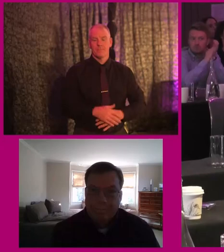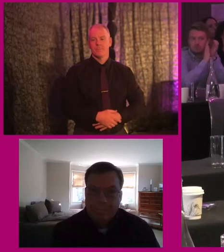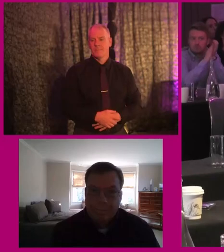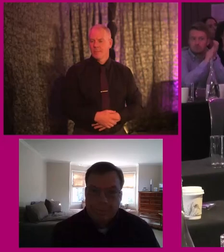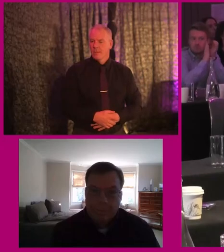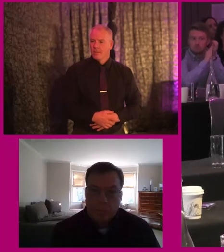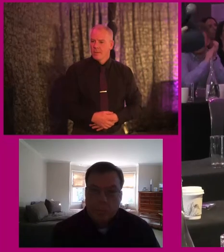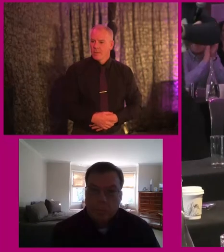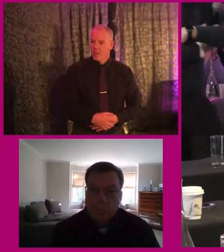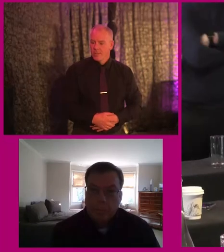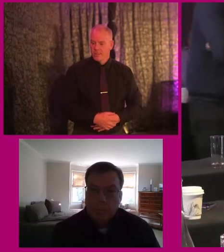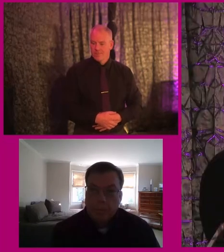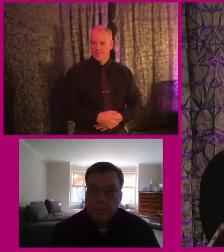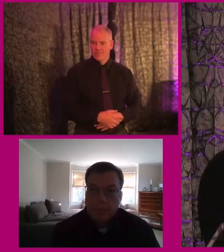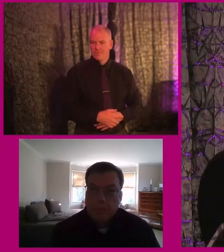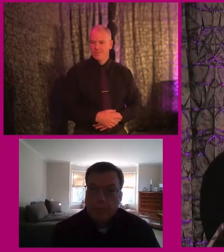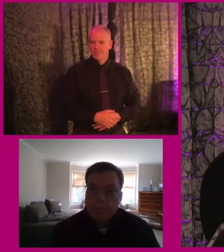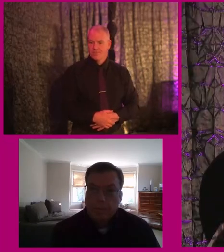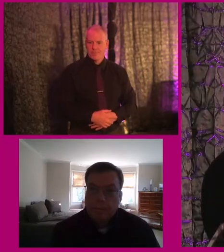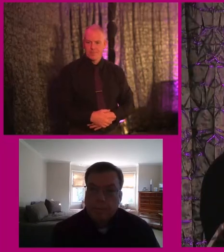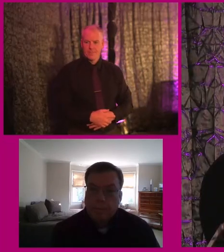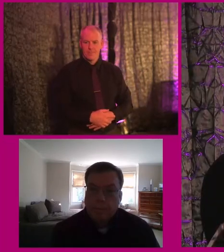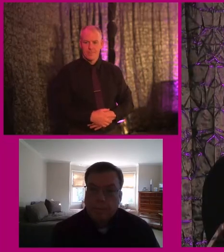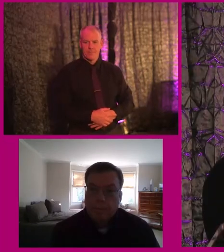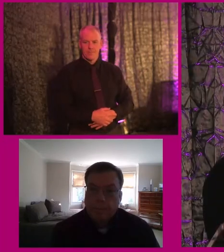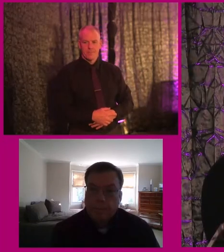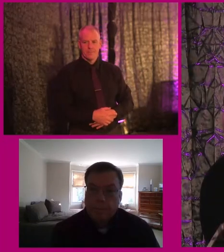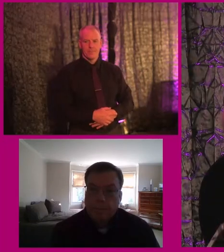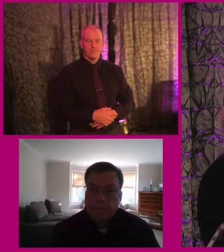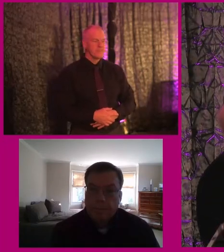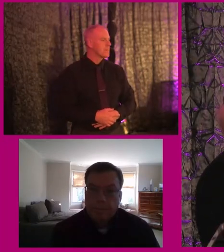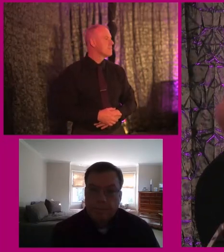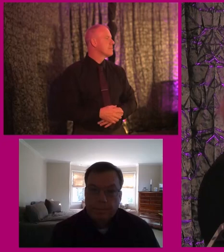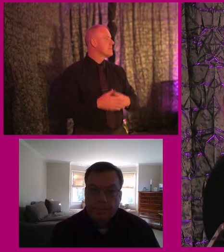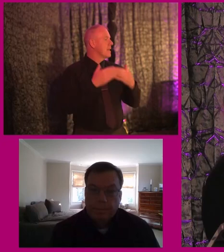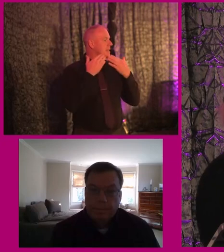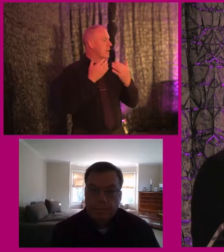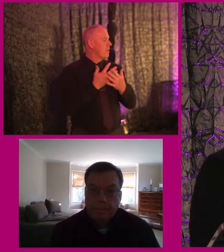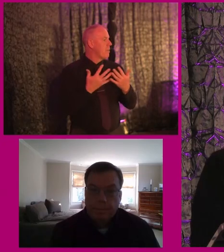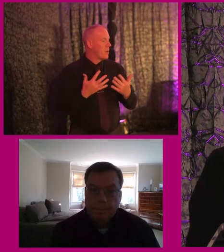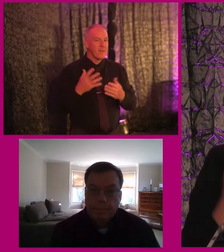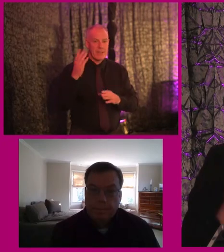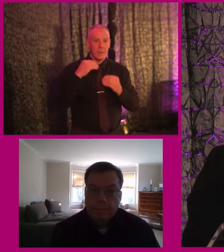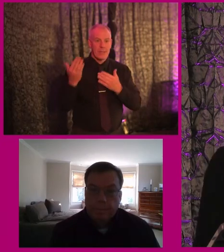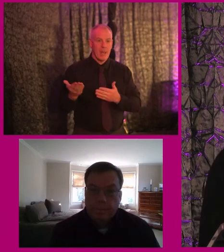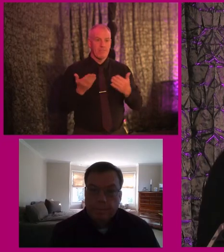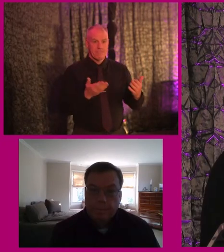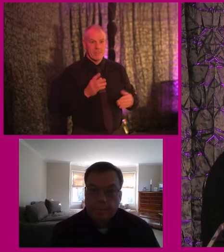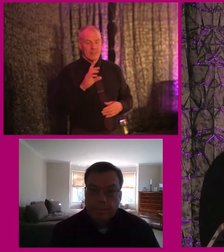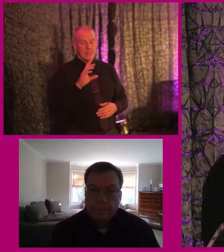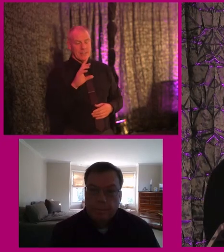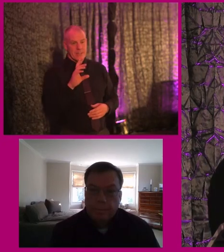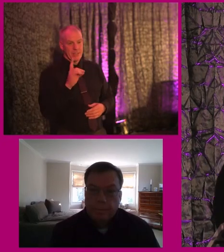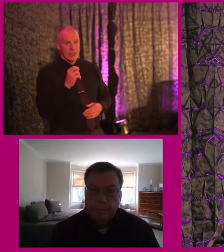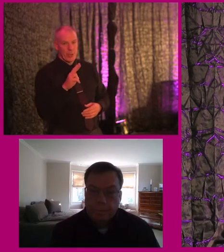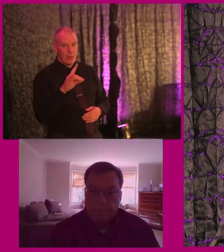So that's, that's the end of our panel discussion. Thank you all very much for listening and for, uh, engaging with us. I'll hand back to Dr. Aideen Hartney.